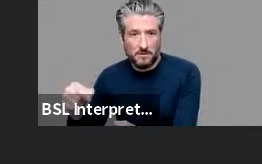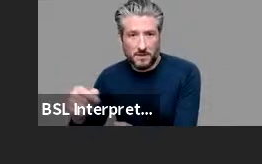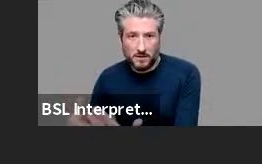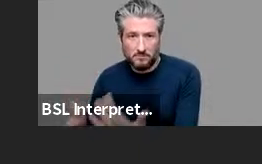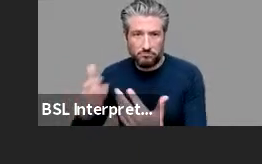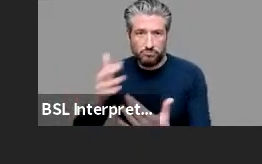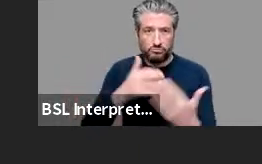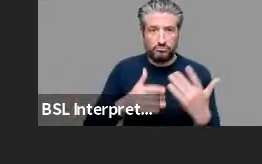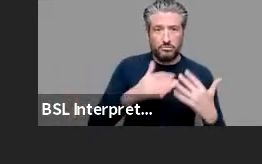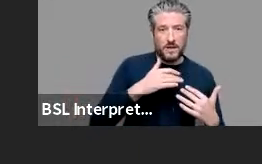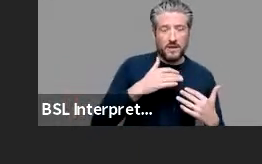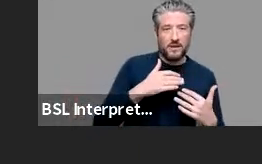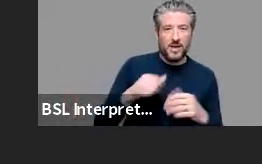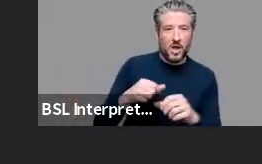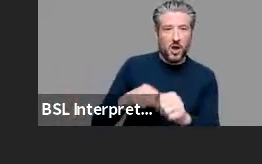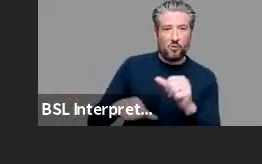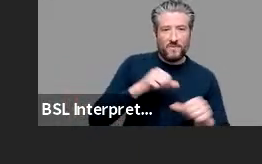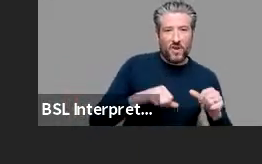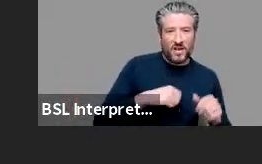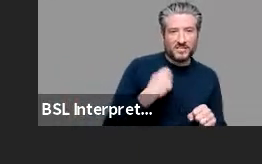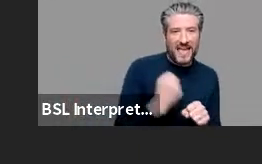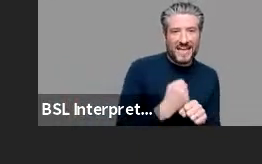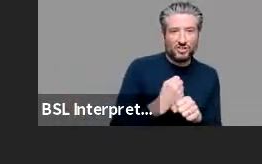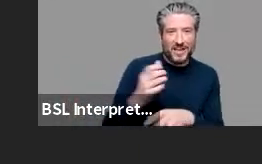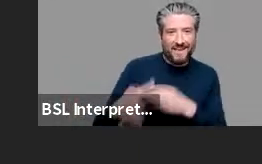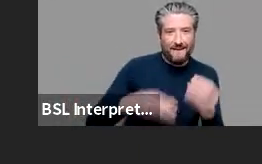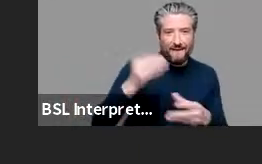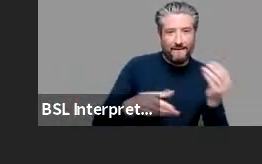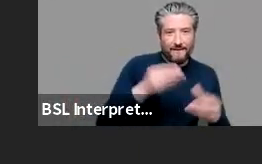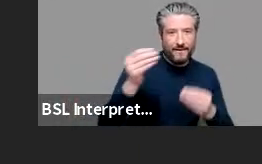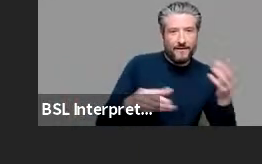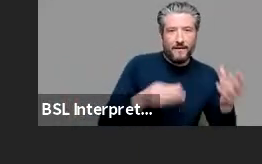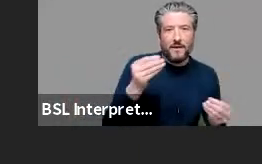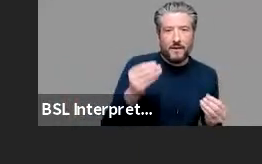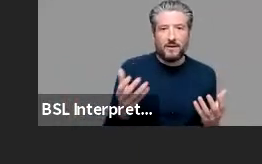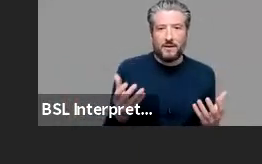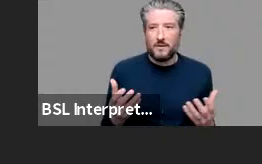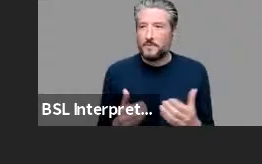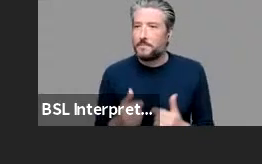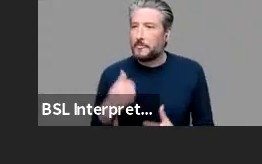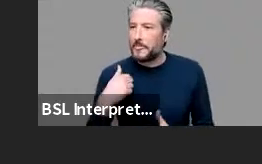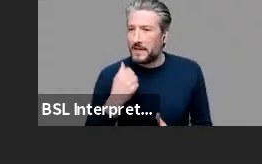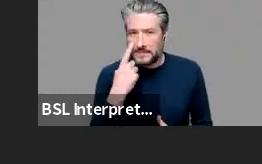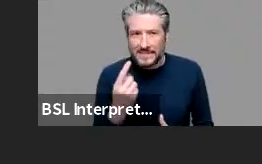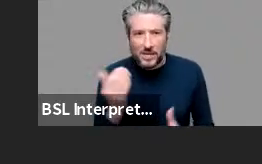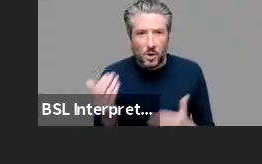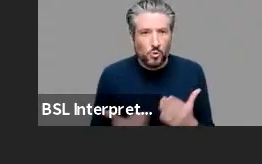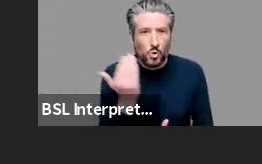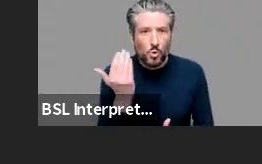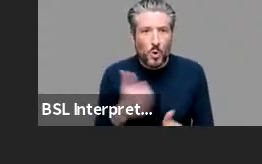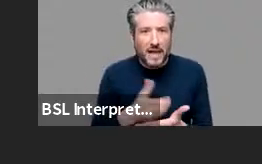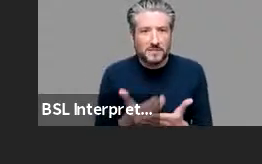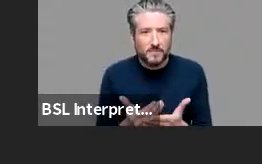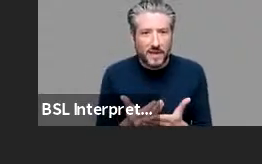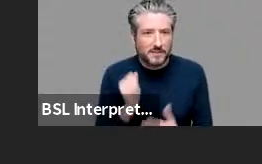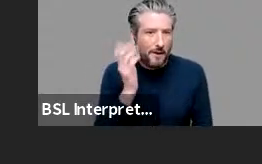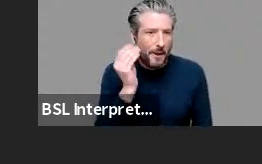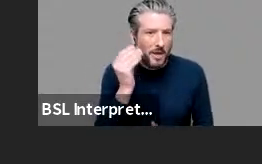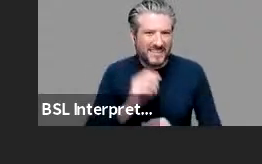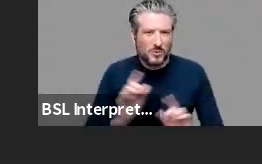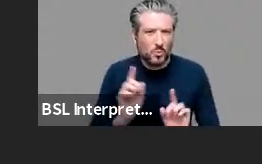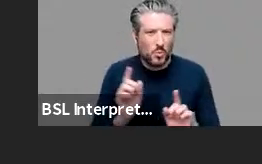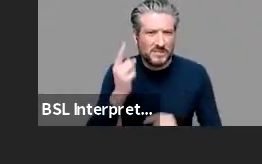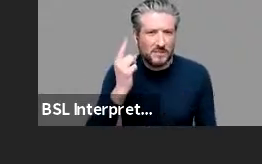linguistic commitments inspire new insights into intricate aspects of learning and we can help learning theorists who are interested in